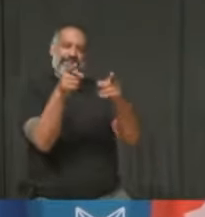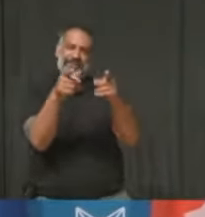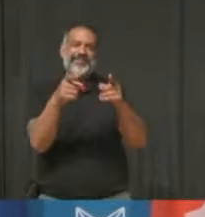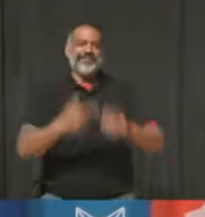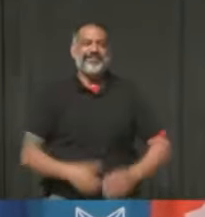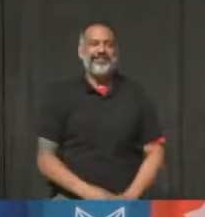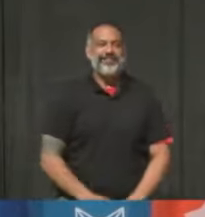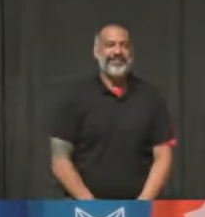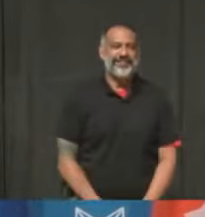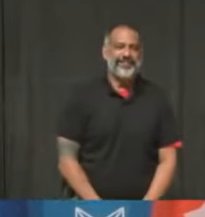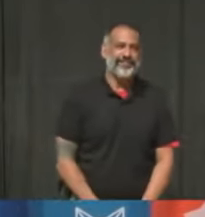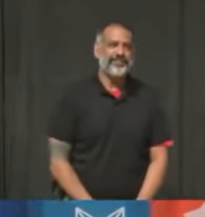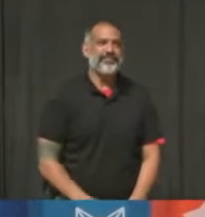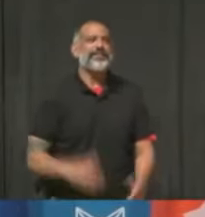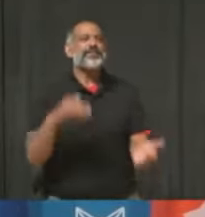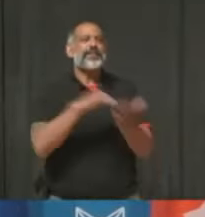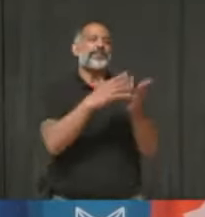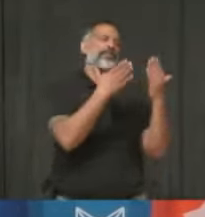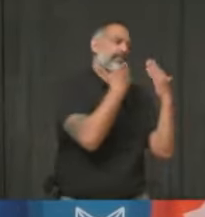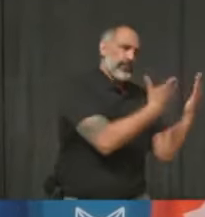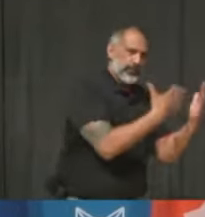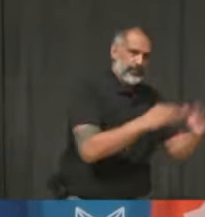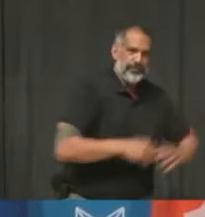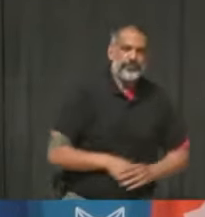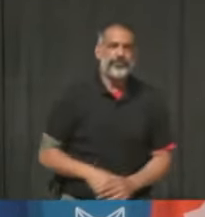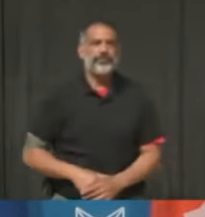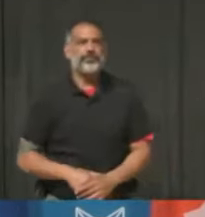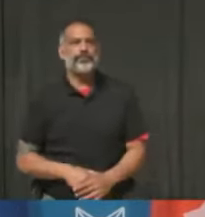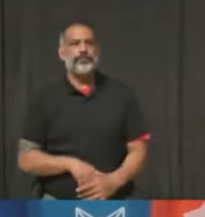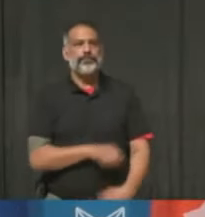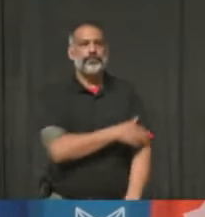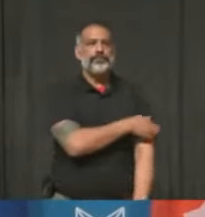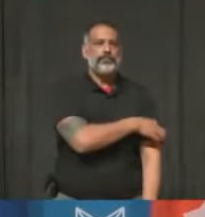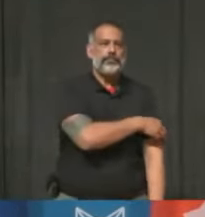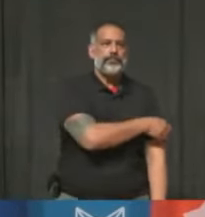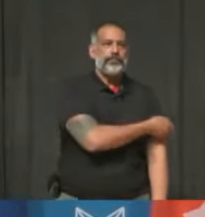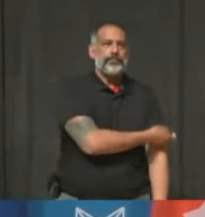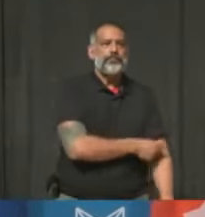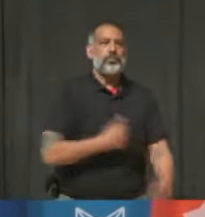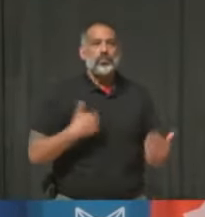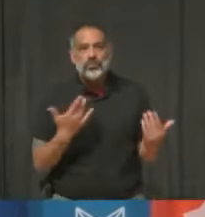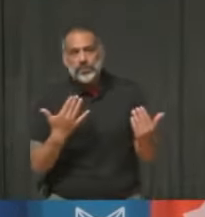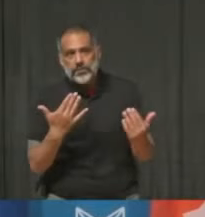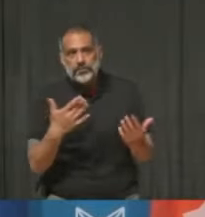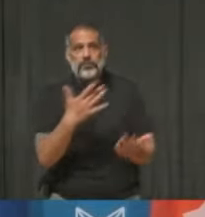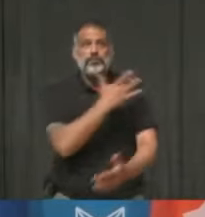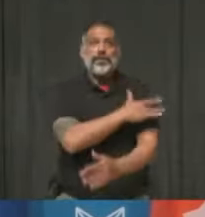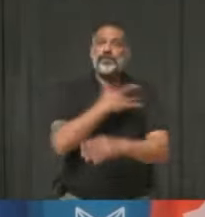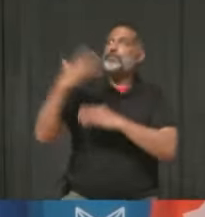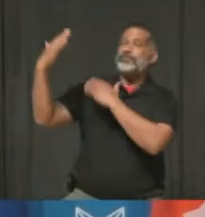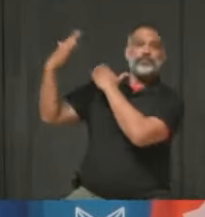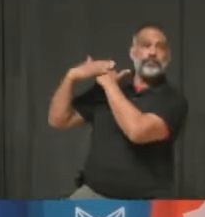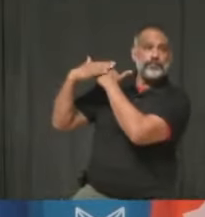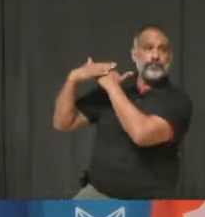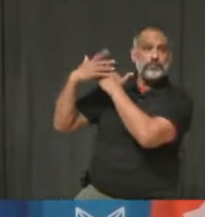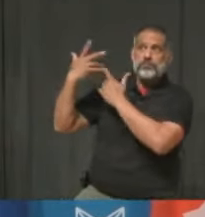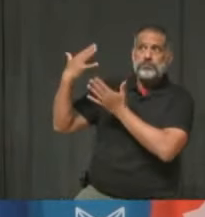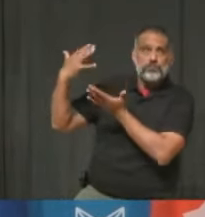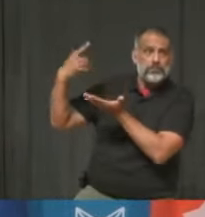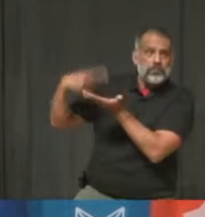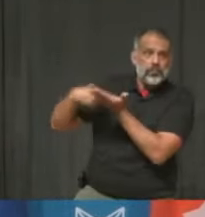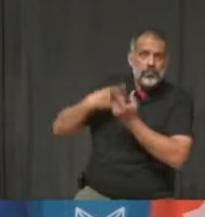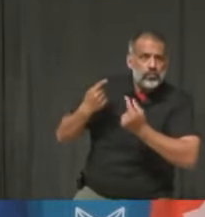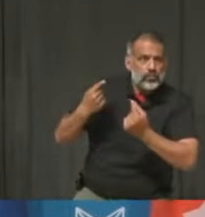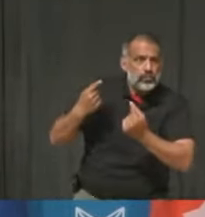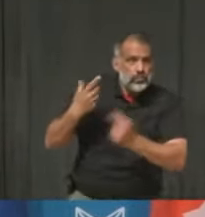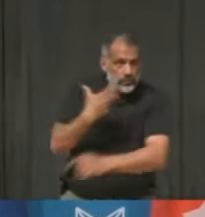Thank you for the question, Khaled. At this point in time, we are awaiting further provincial guidance as to how to proceed with individuals who